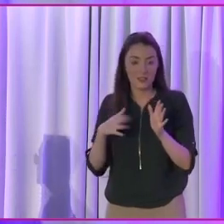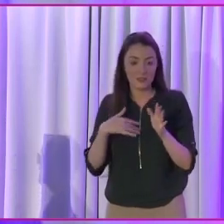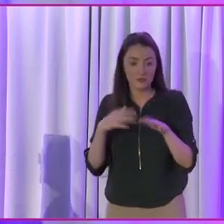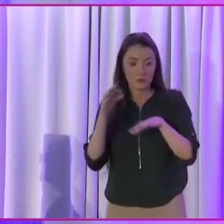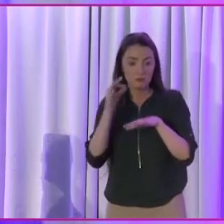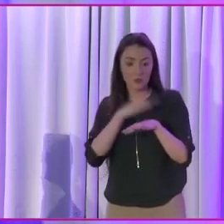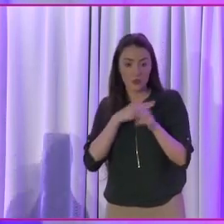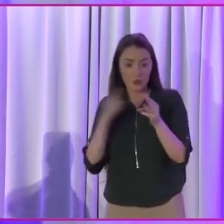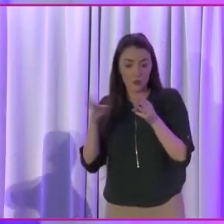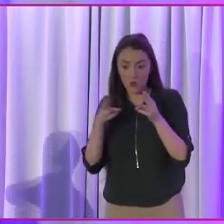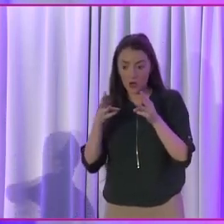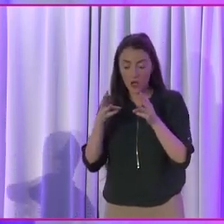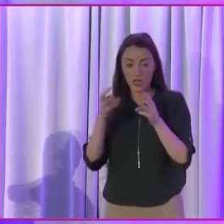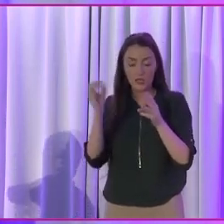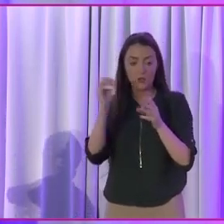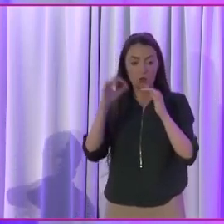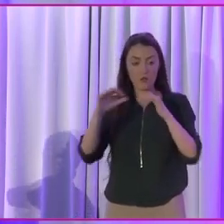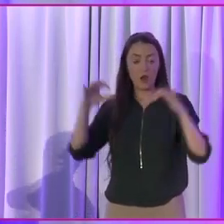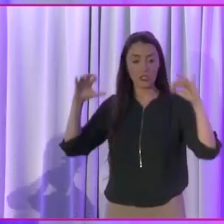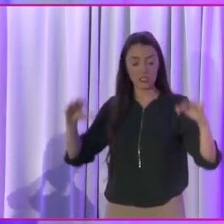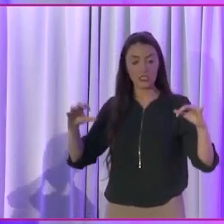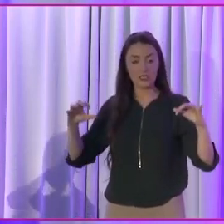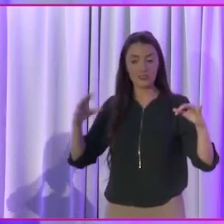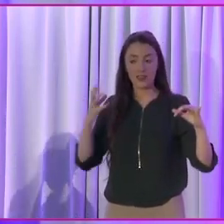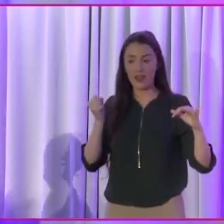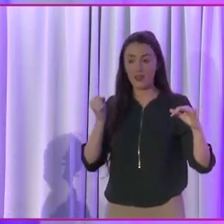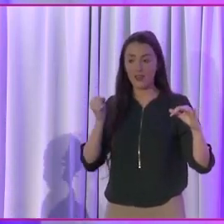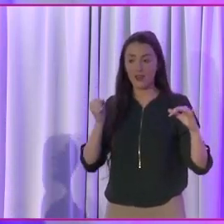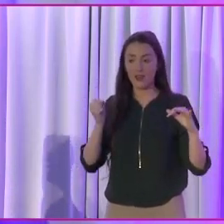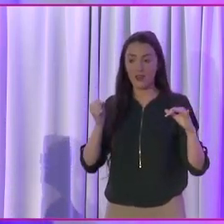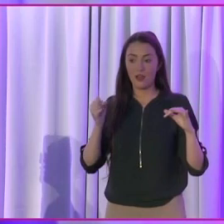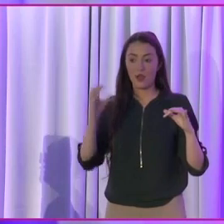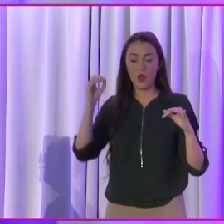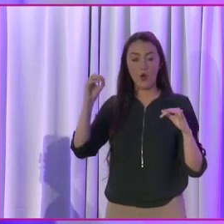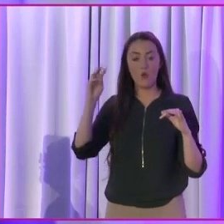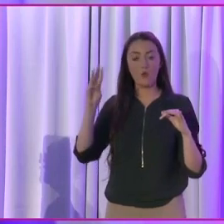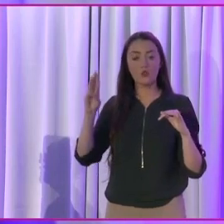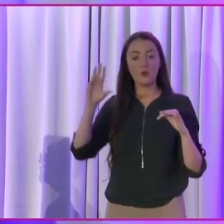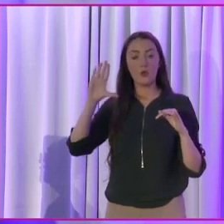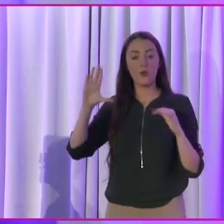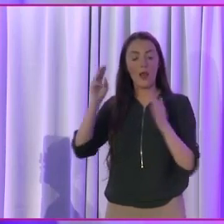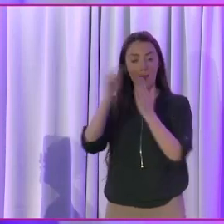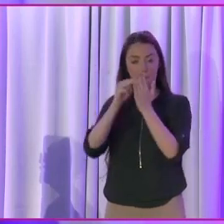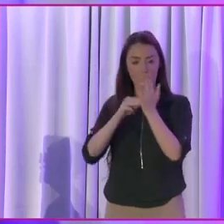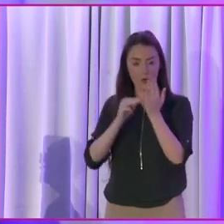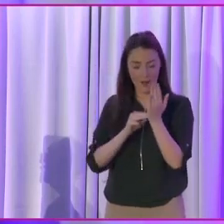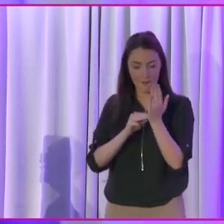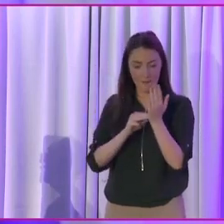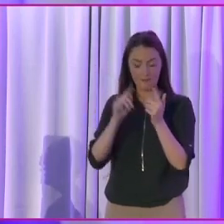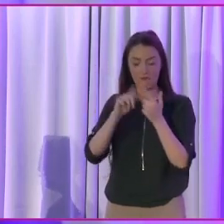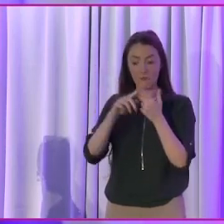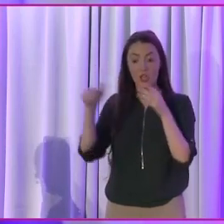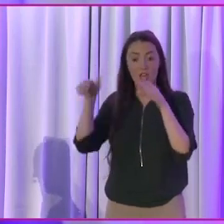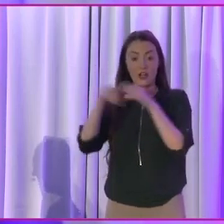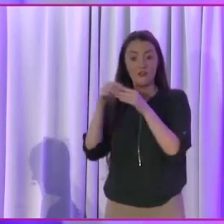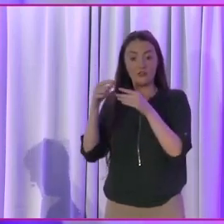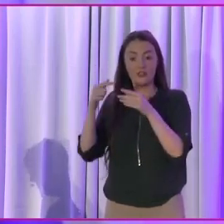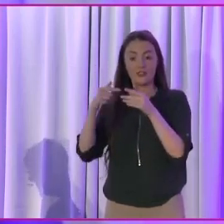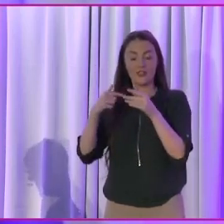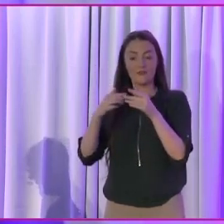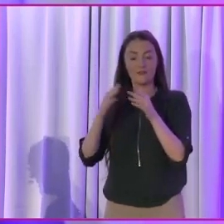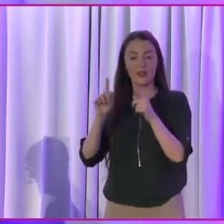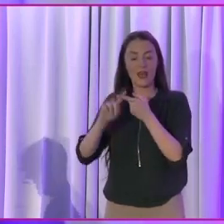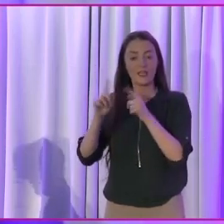Oireachtas. We have the OWL program, we have inclusion and diversity officer, and we have